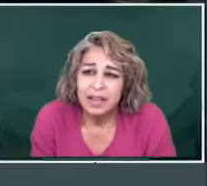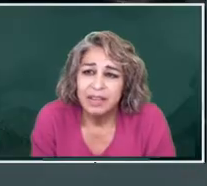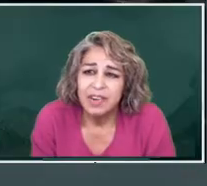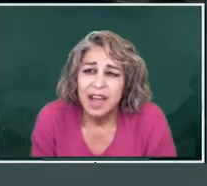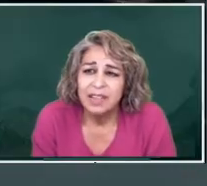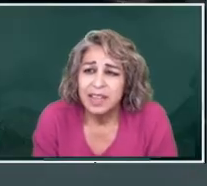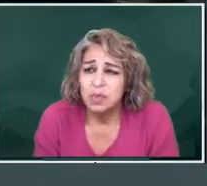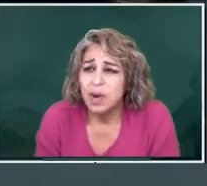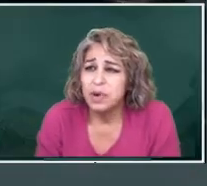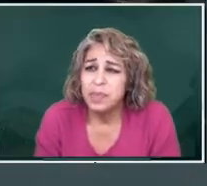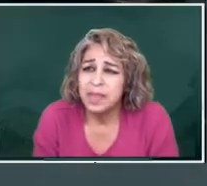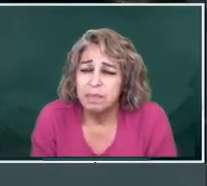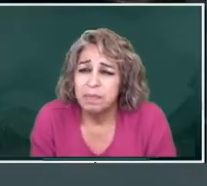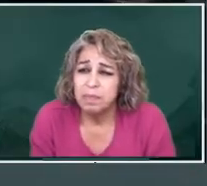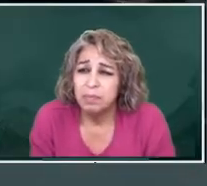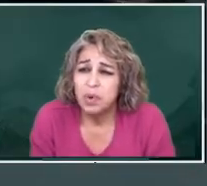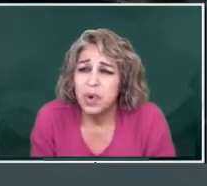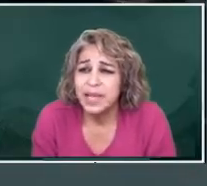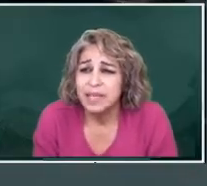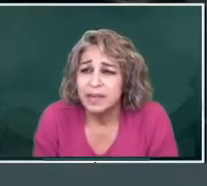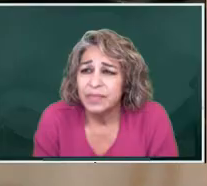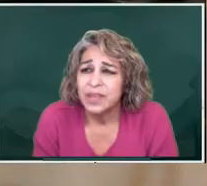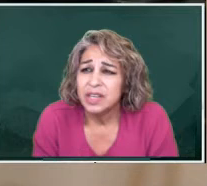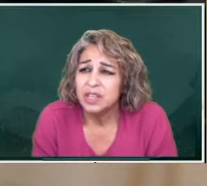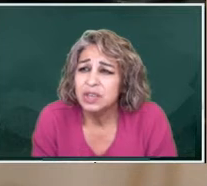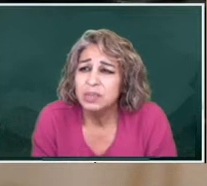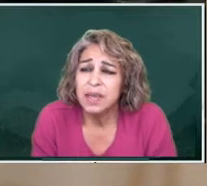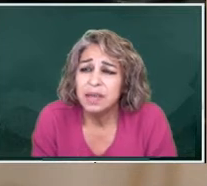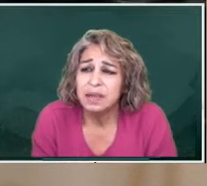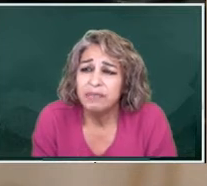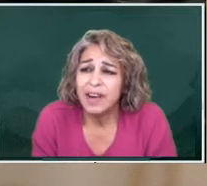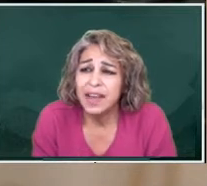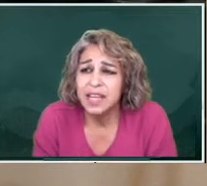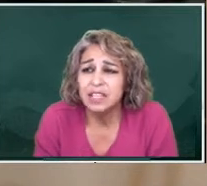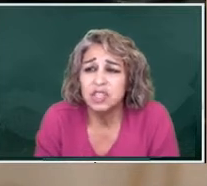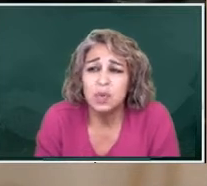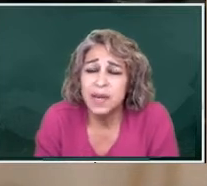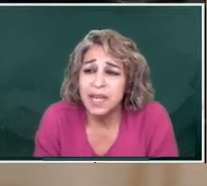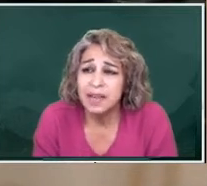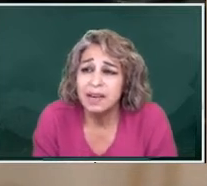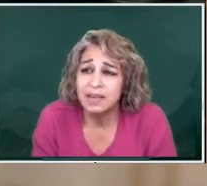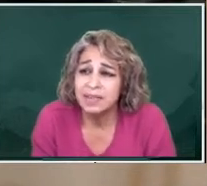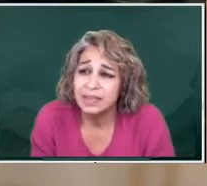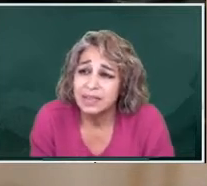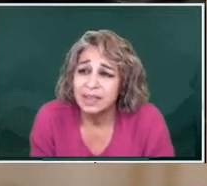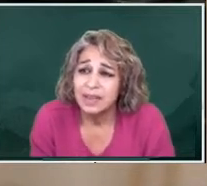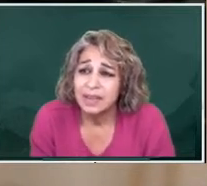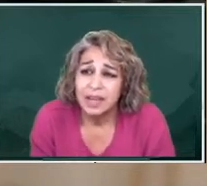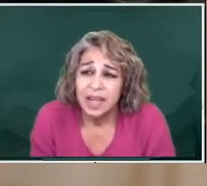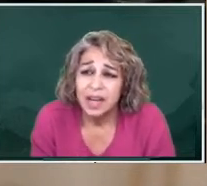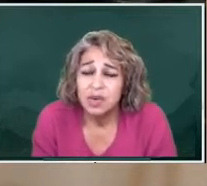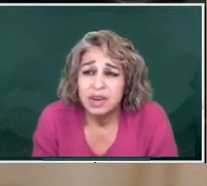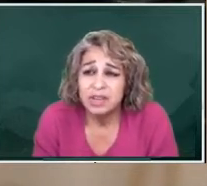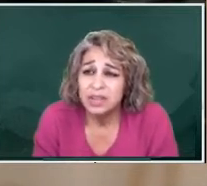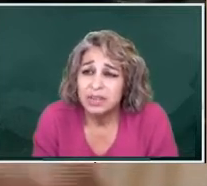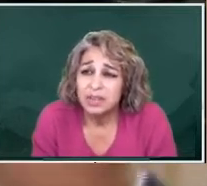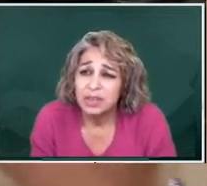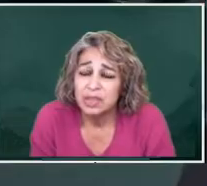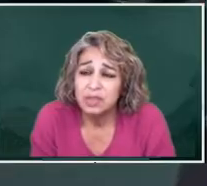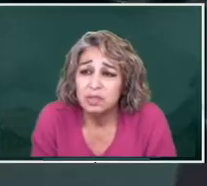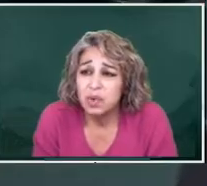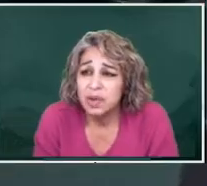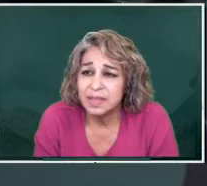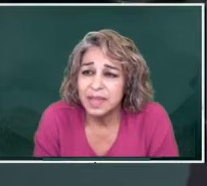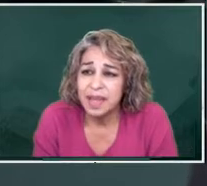And if not, then what would be the point to be fighting so many years in order to